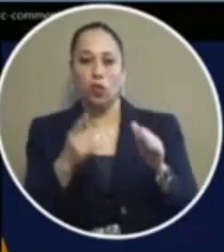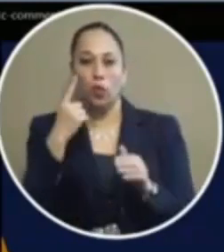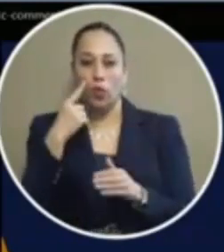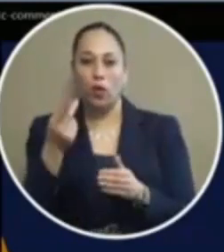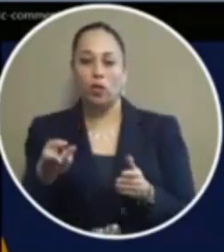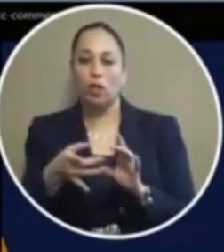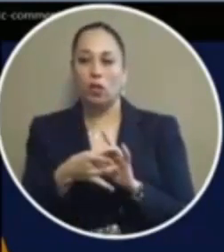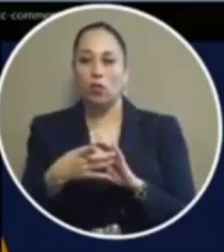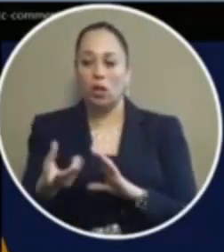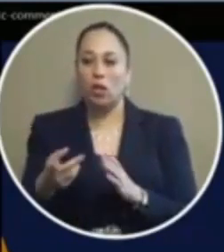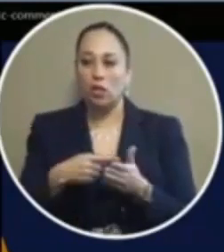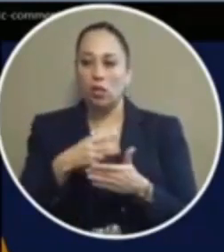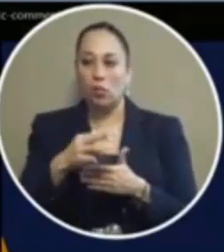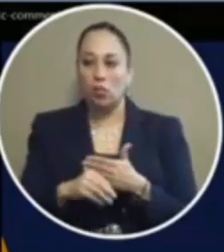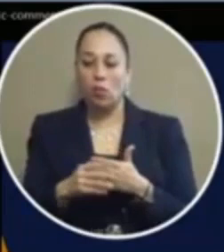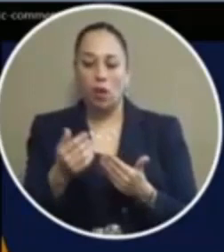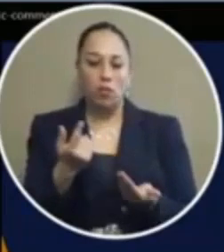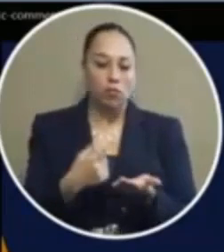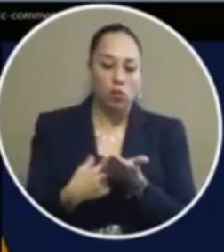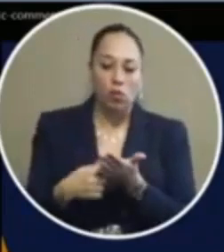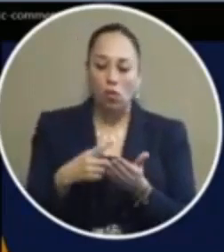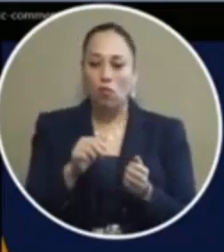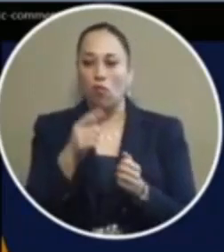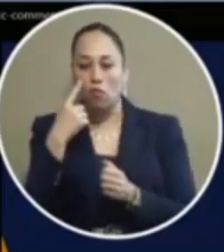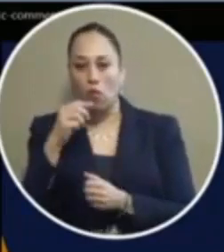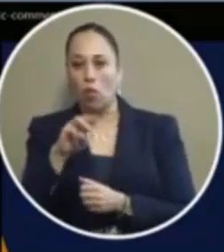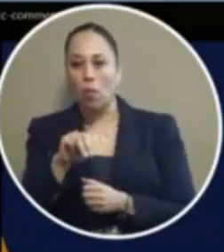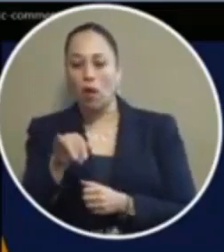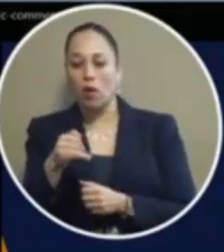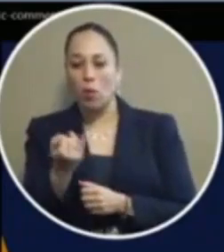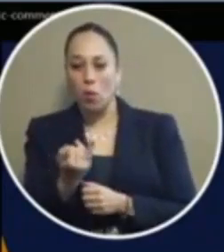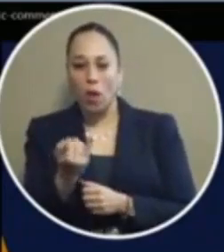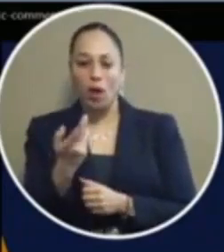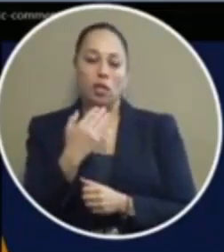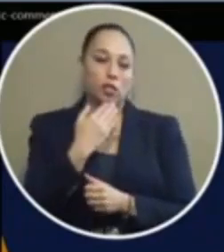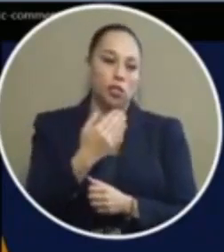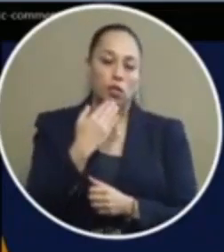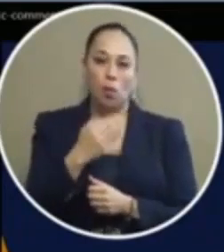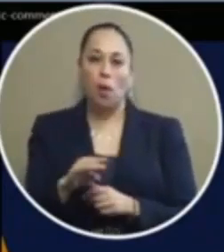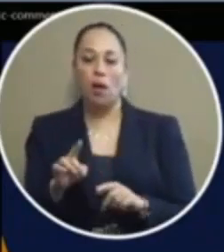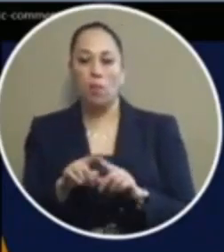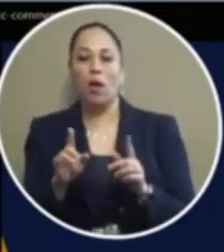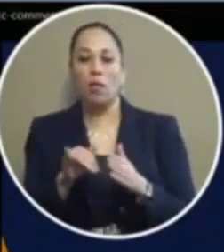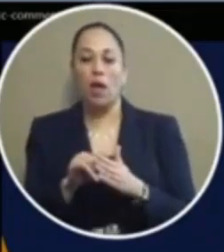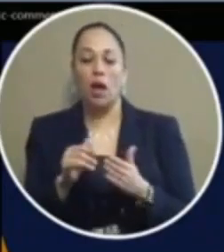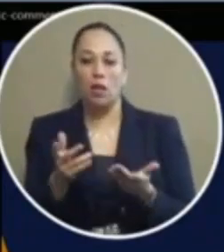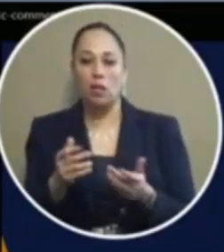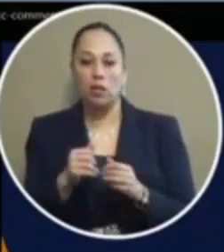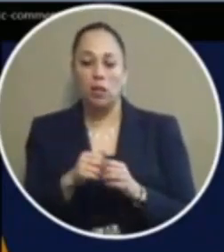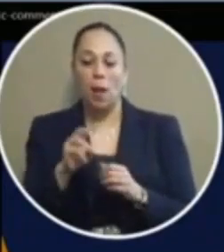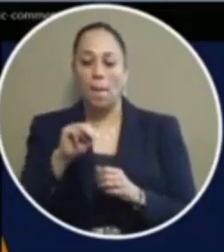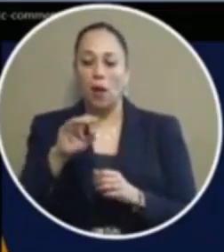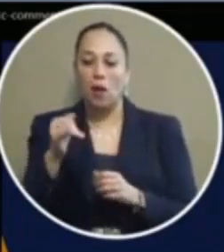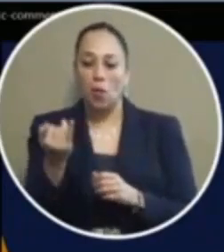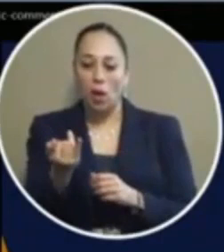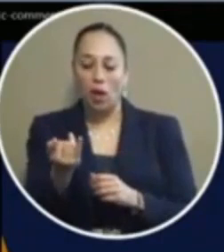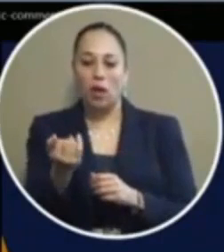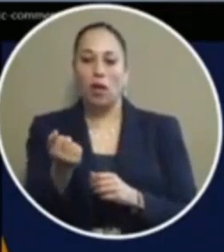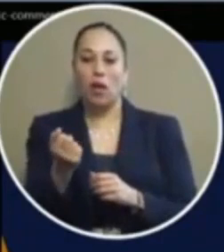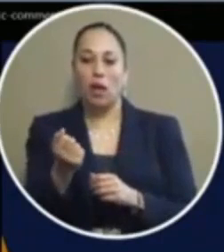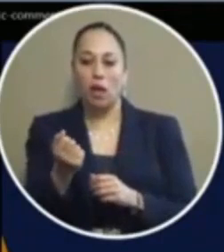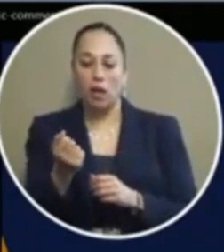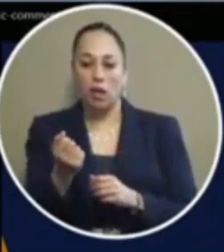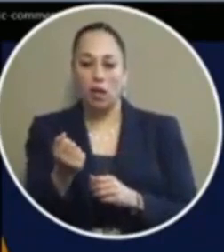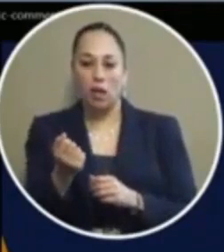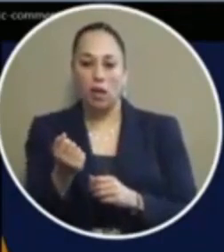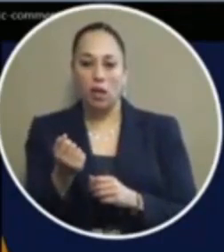i am not here to argue the morals of marijuana whether it is good or bad nor am i here to argue the science of marijuana whether it is healthy or